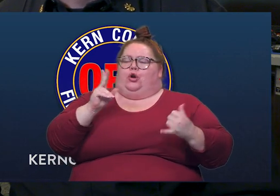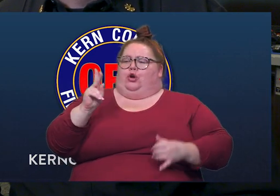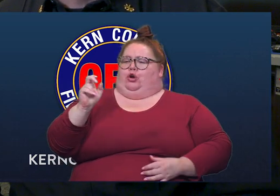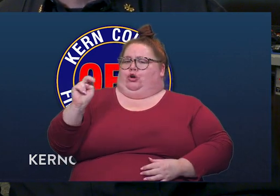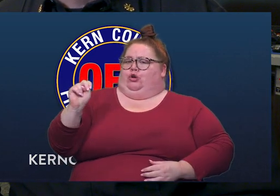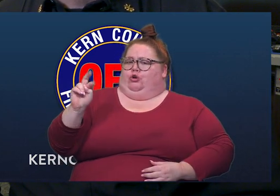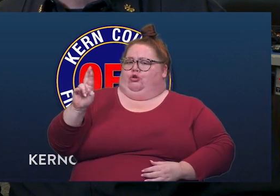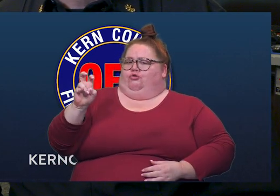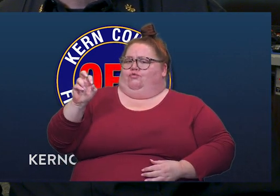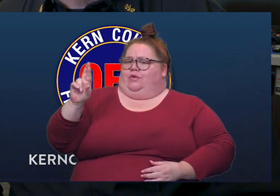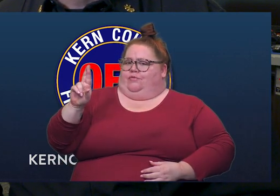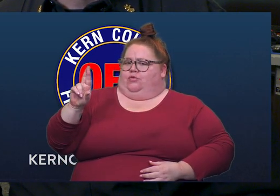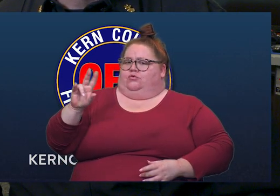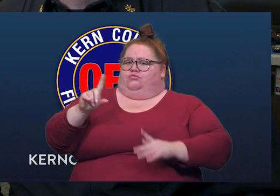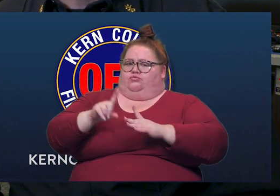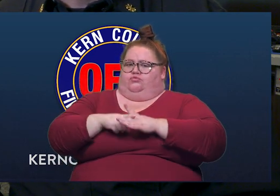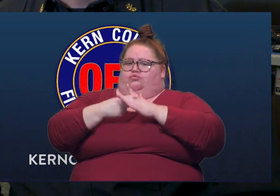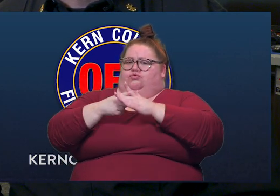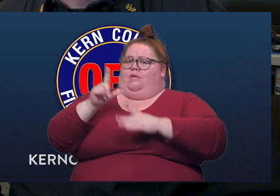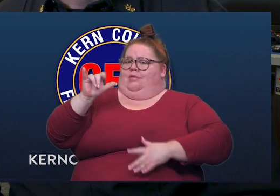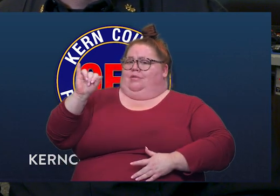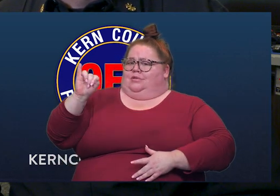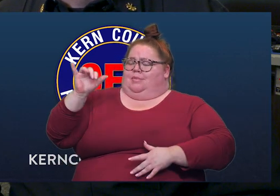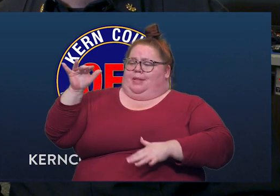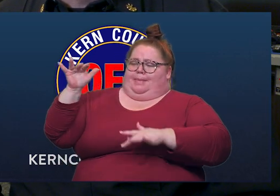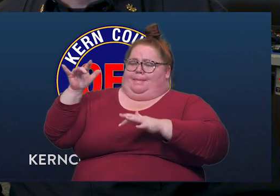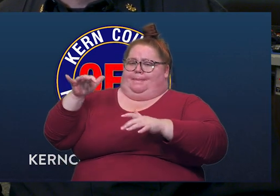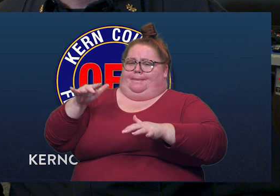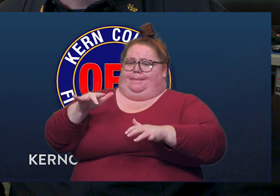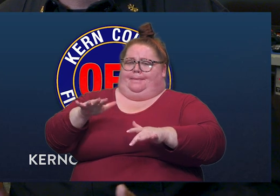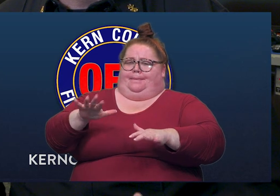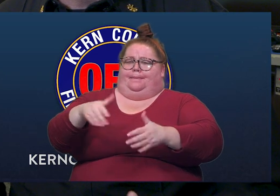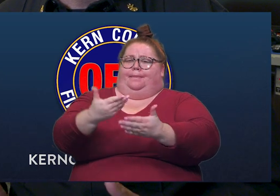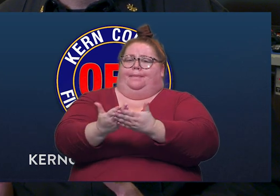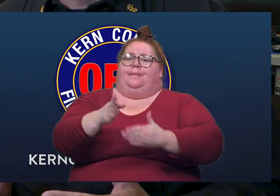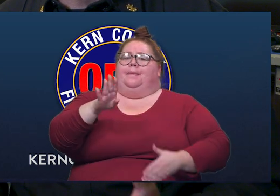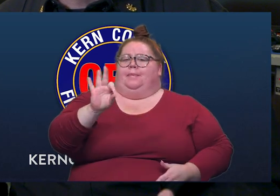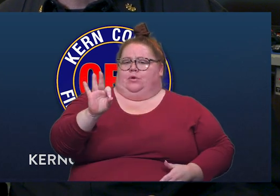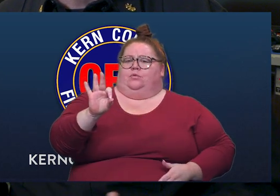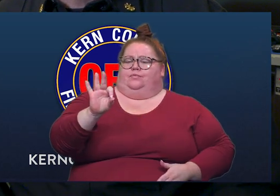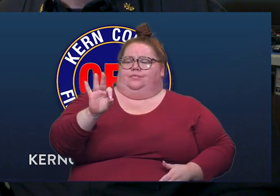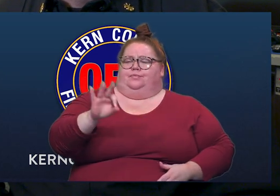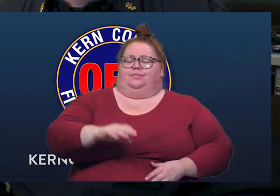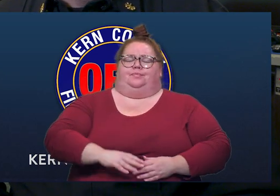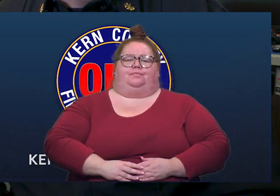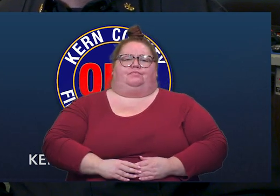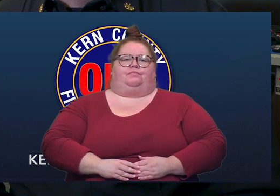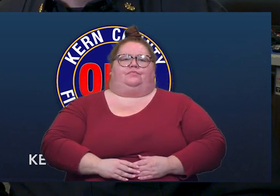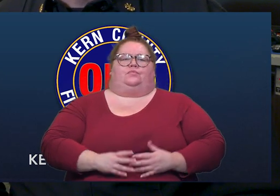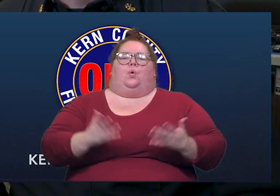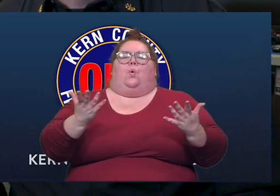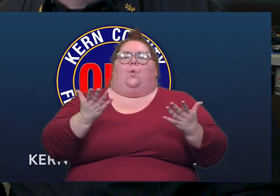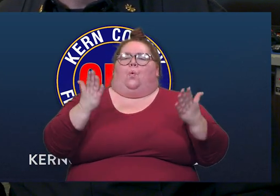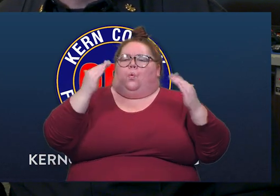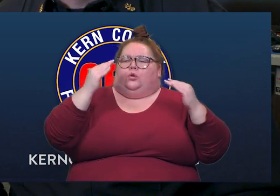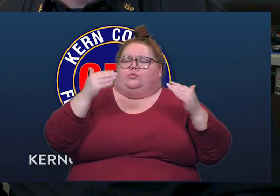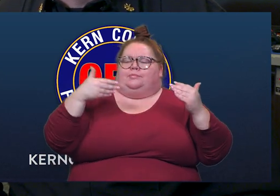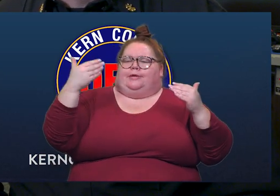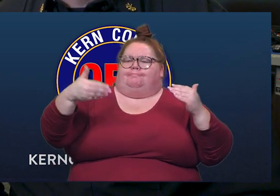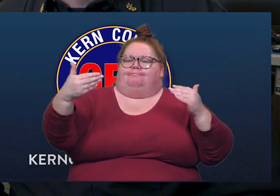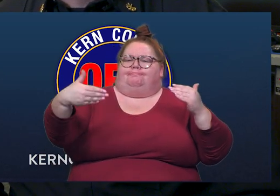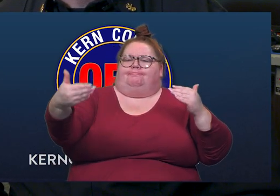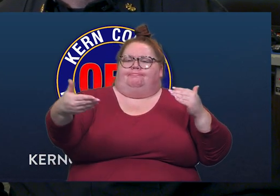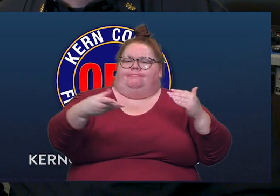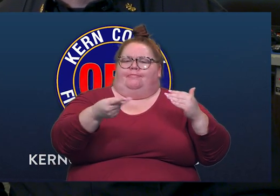from Lake Isabella all the way through Bakersfield and really kind of give you a rundown of what to expect over the next several months